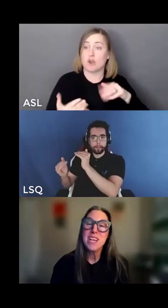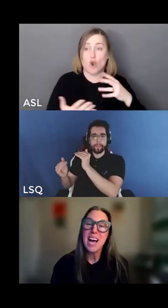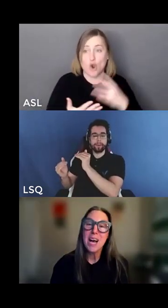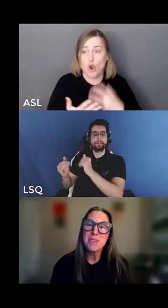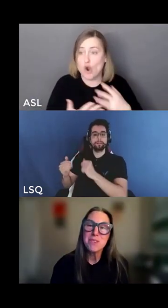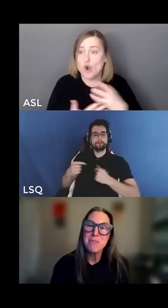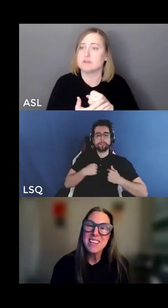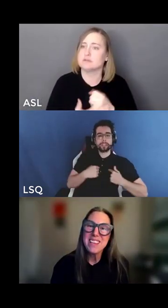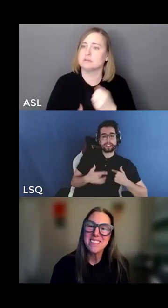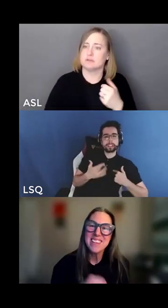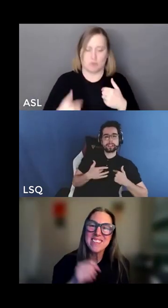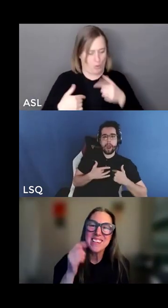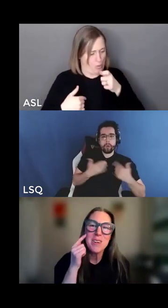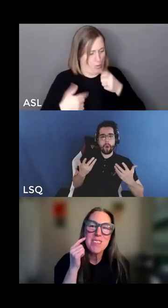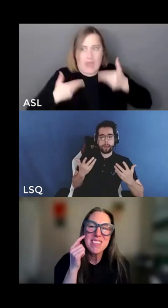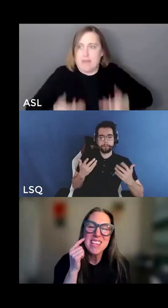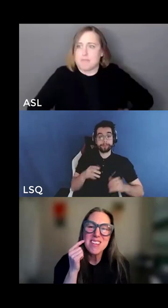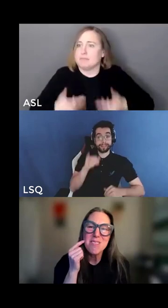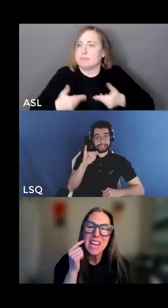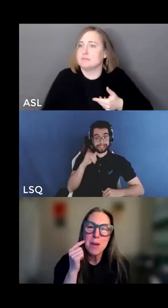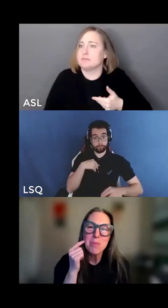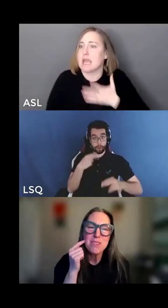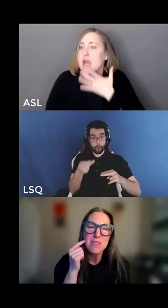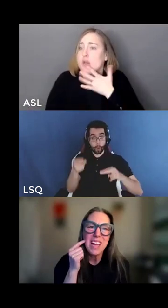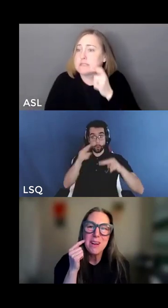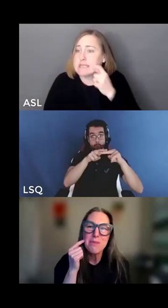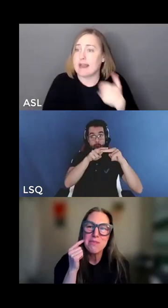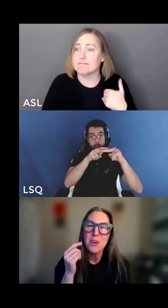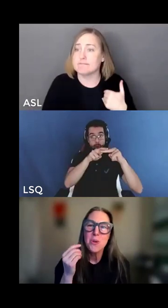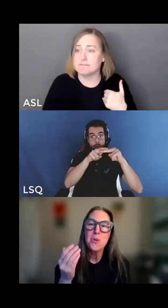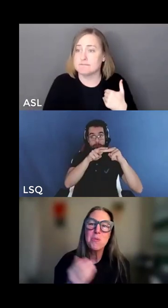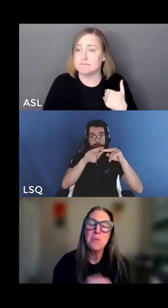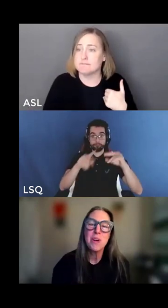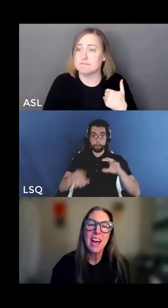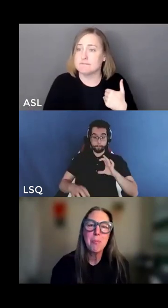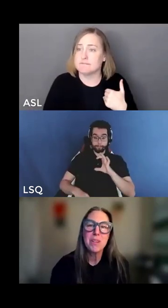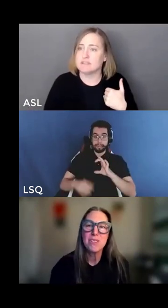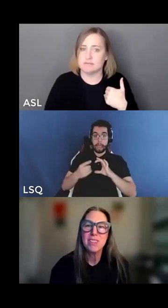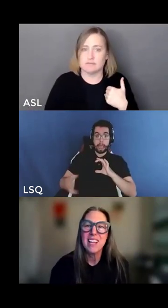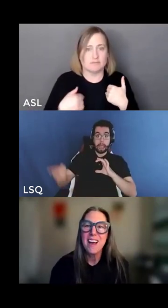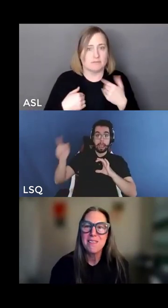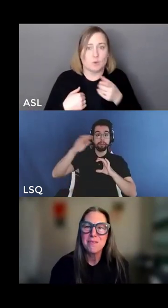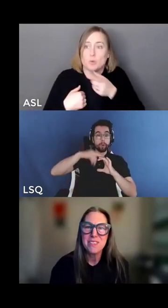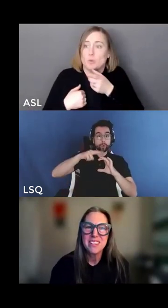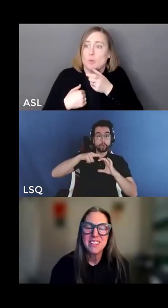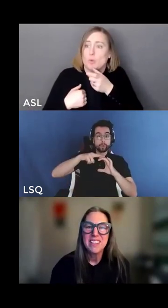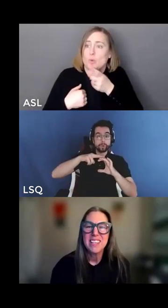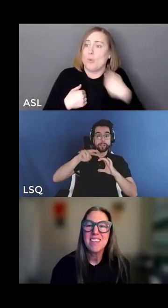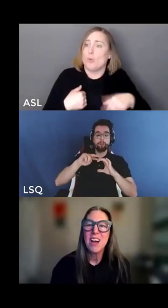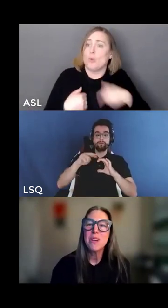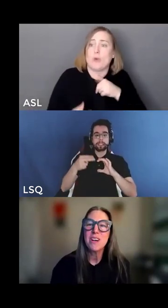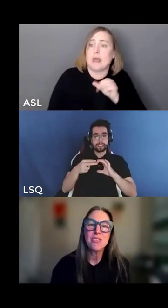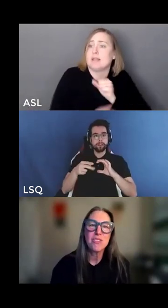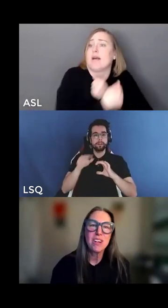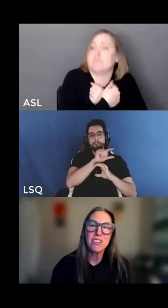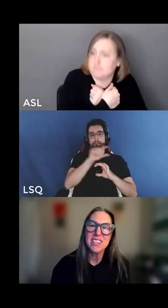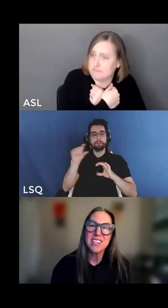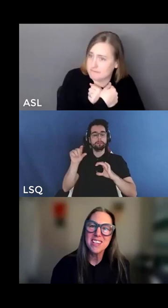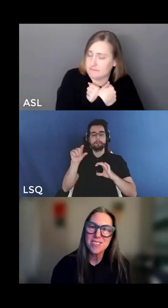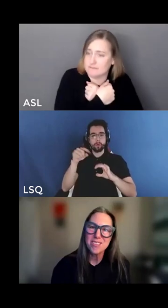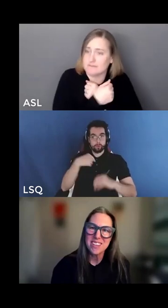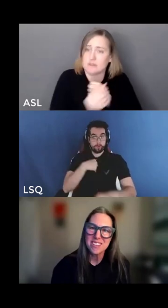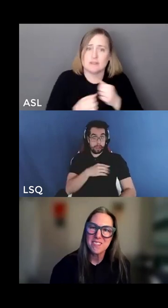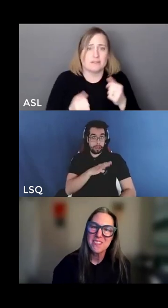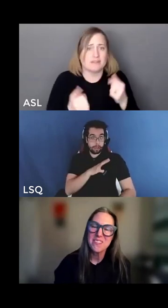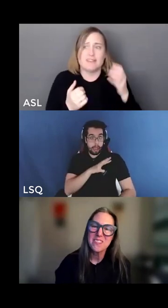because of who we happen to be right the color of skin we happen to have whom we happen to love it's how we are structured